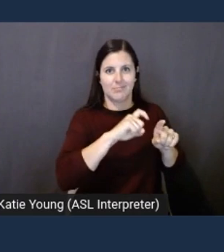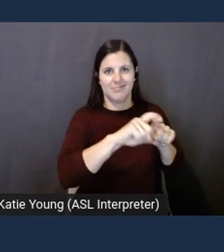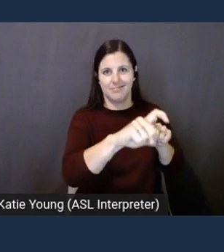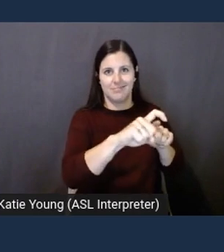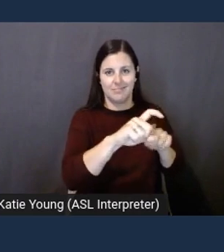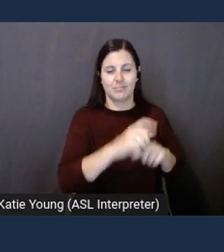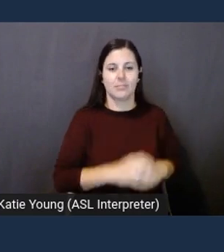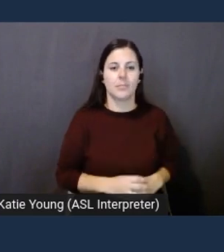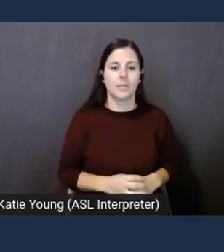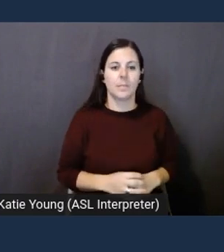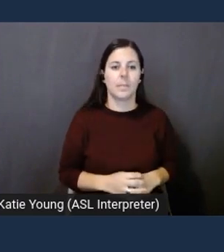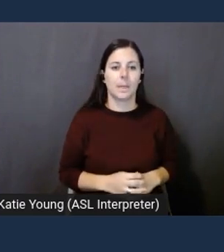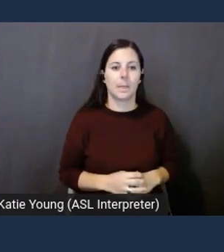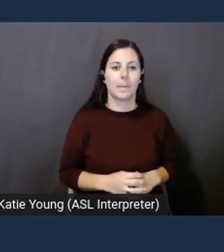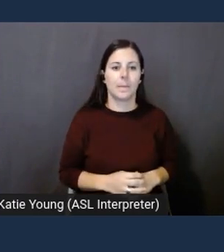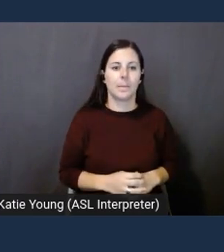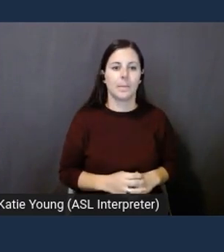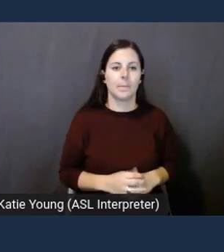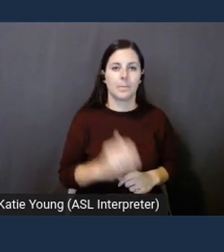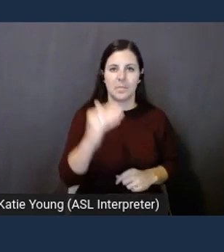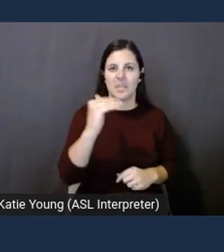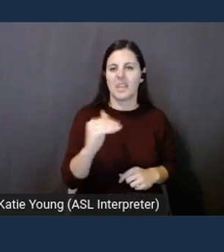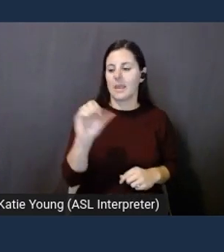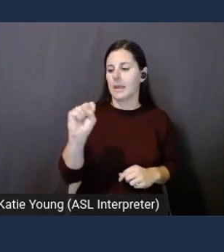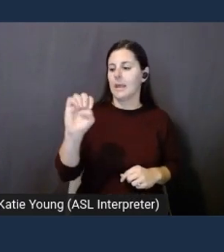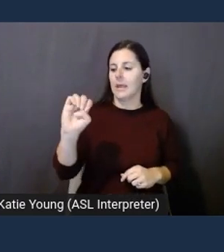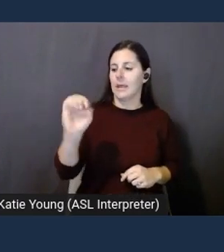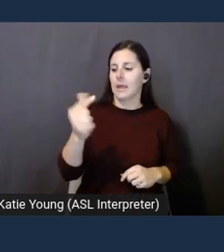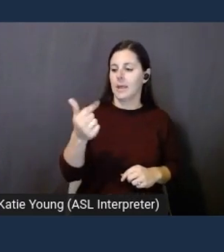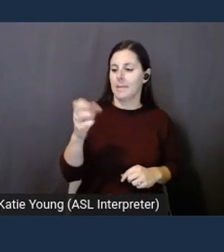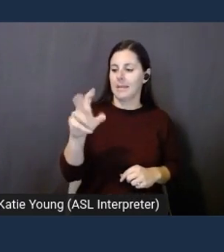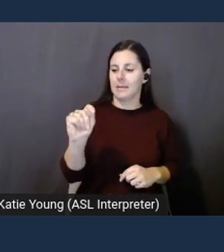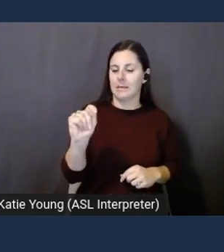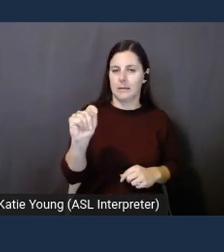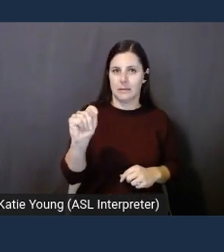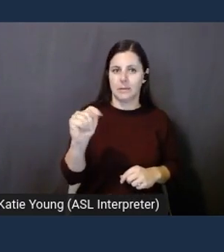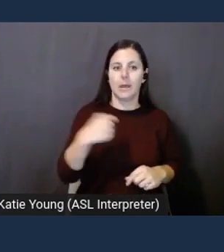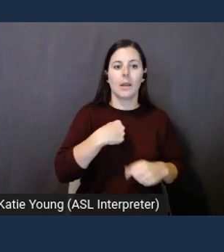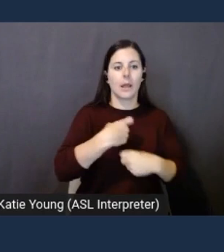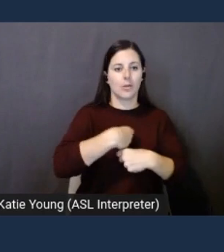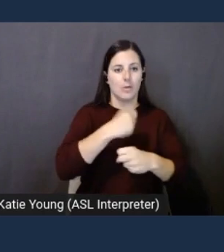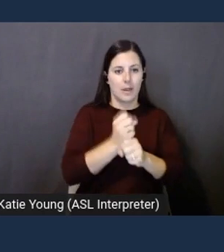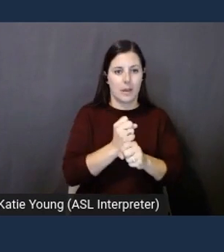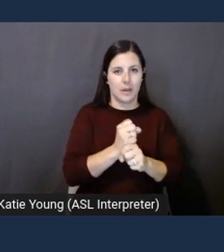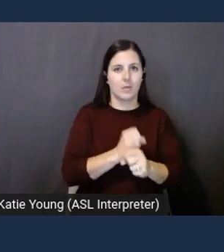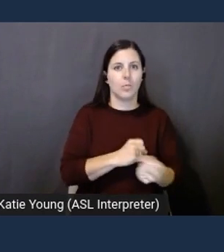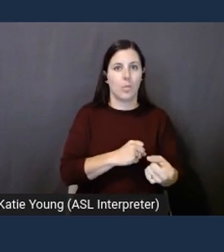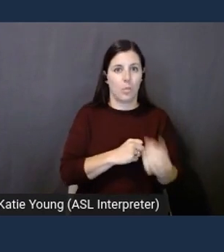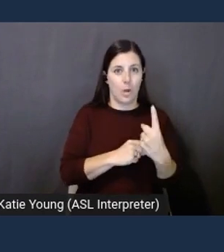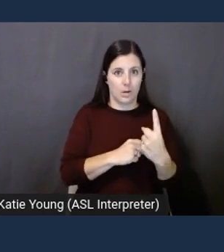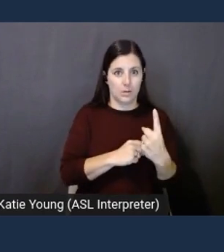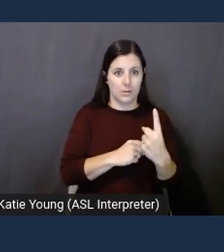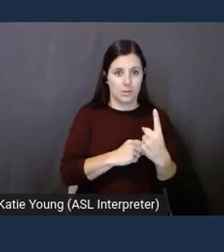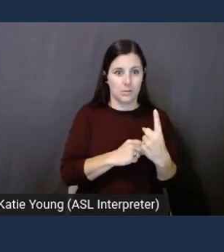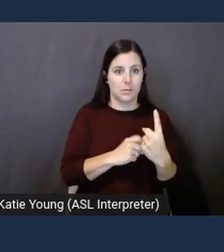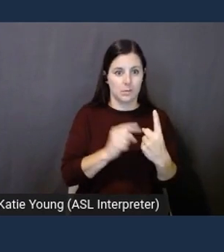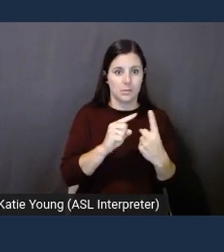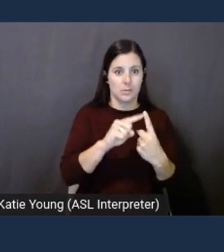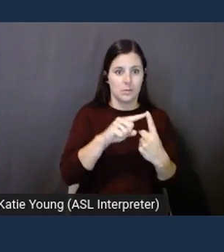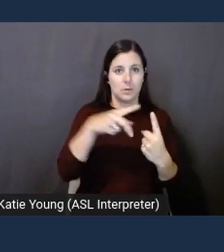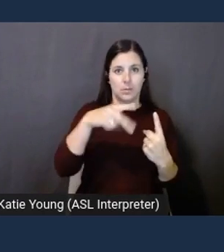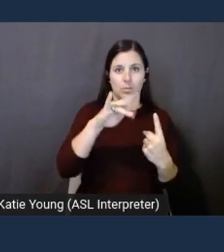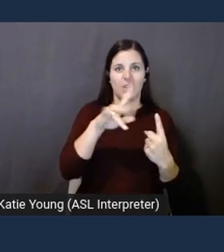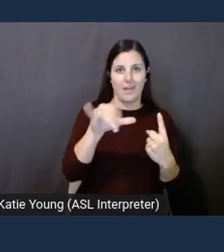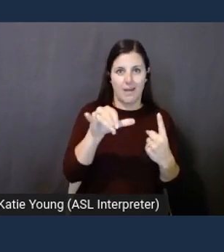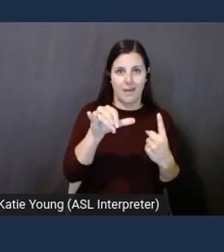Go to segments. I have created Priya segment one. So, this is where you